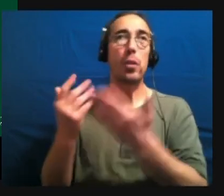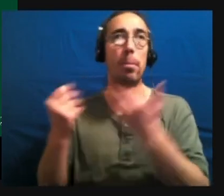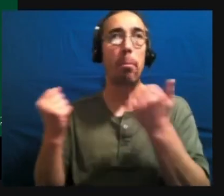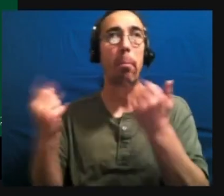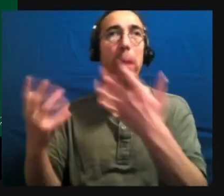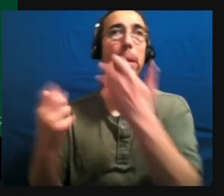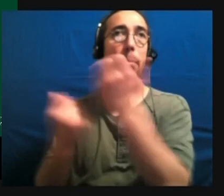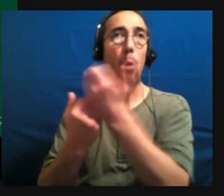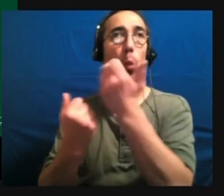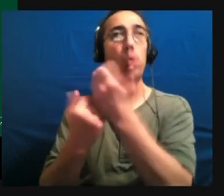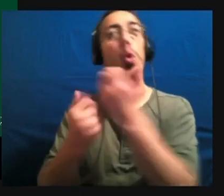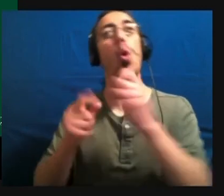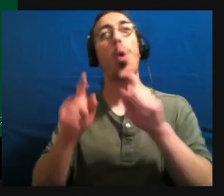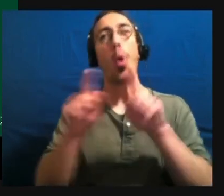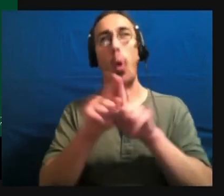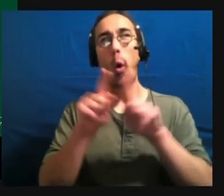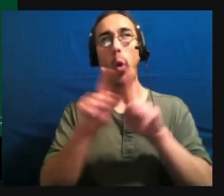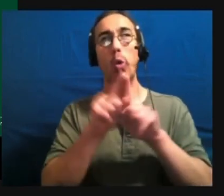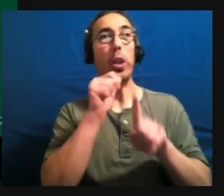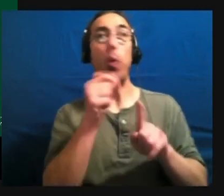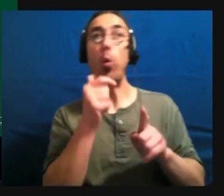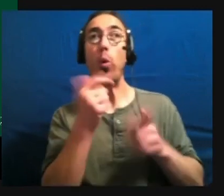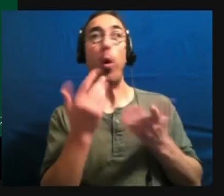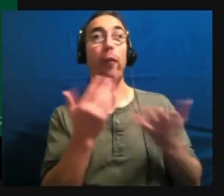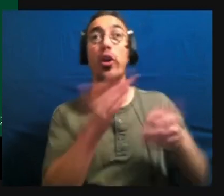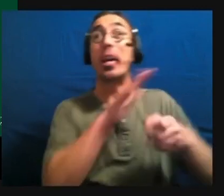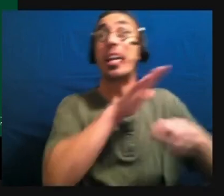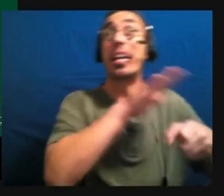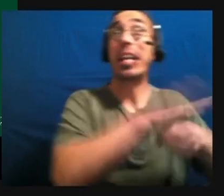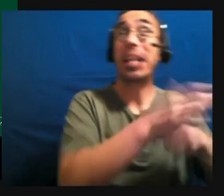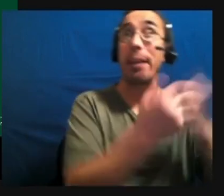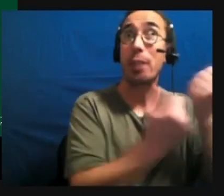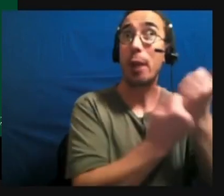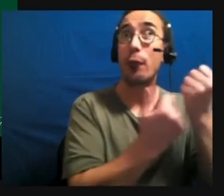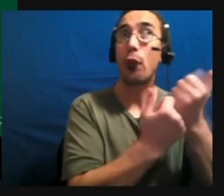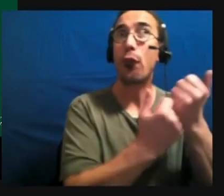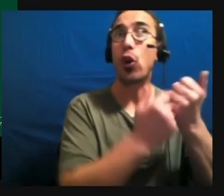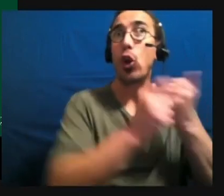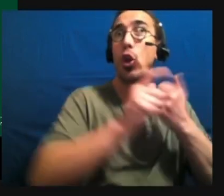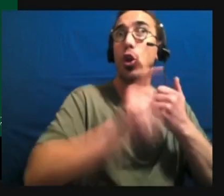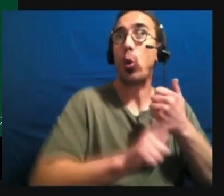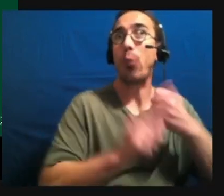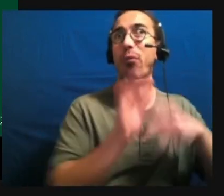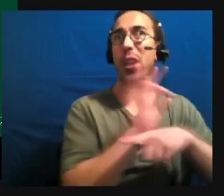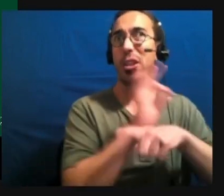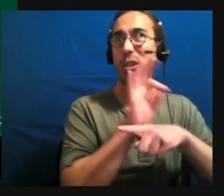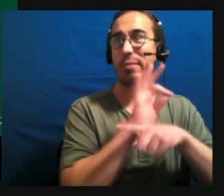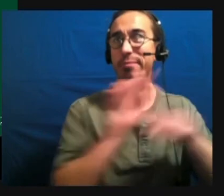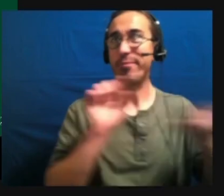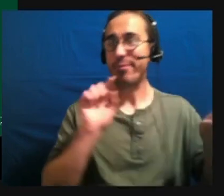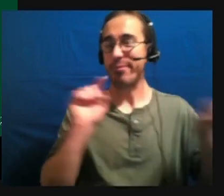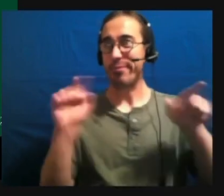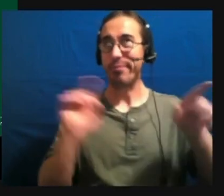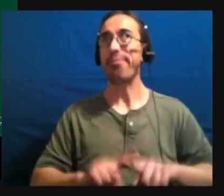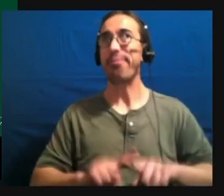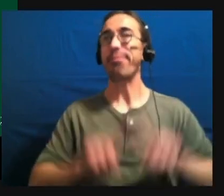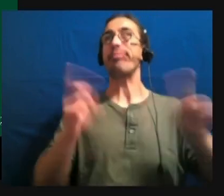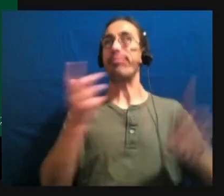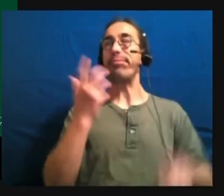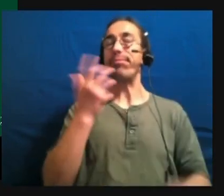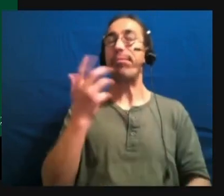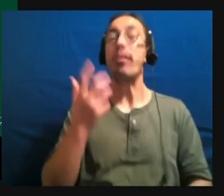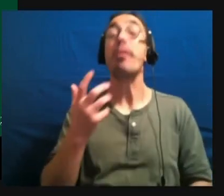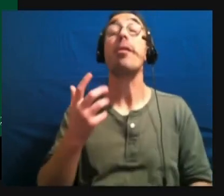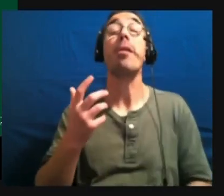are low functioning. Okay. So when, when you look at,